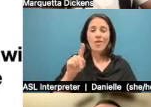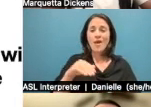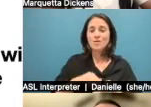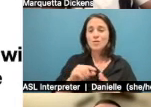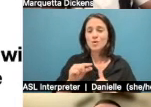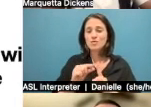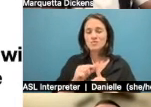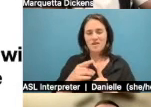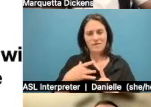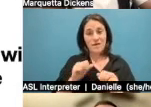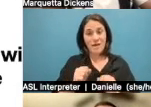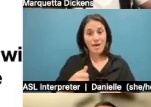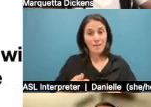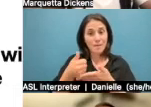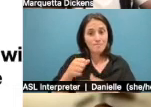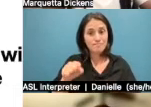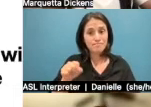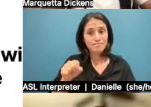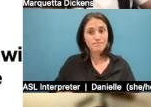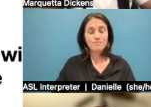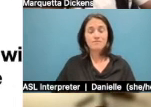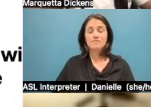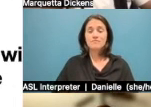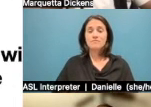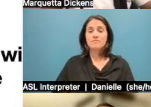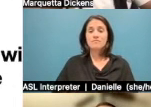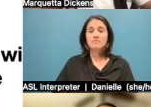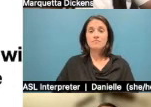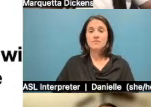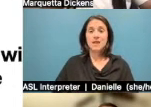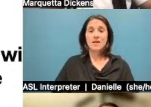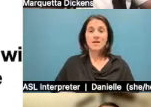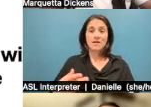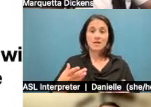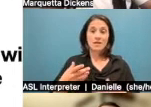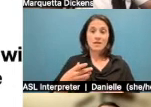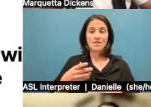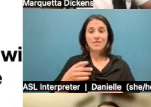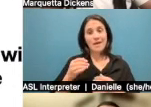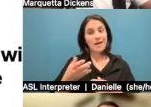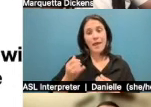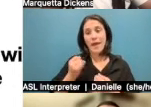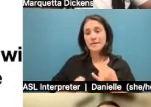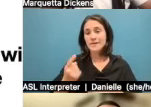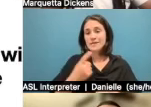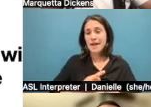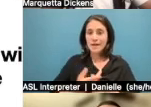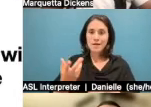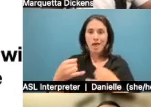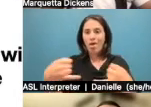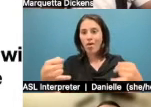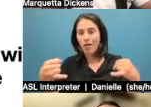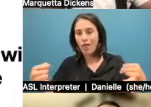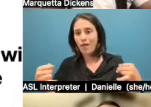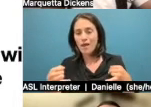help, um, you know, at the end of the day, party lines are party lines. And so that's a different conversation to try to try to tap into,